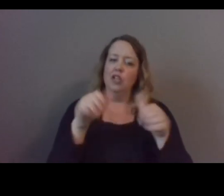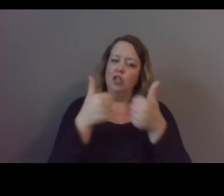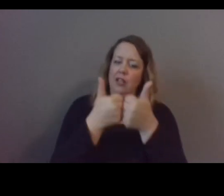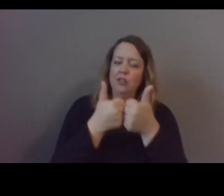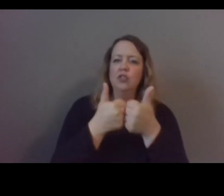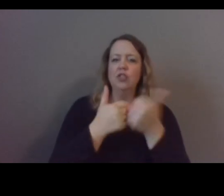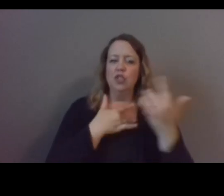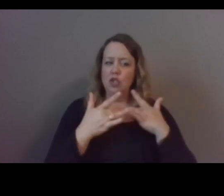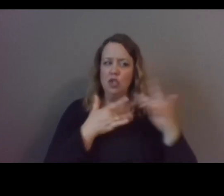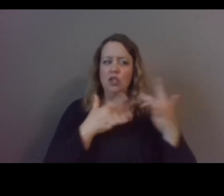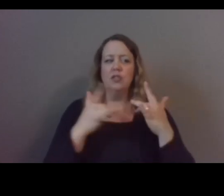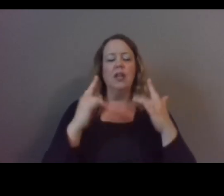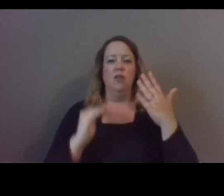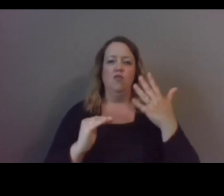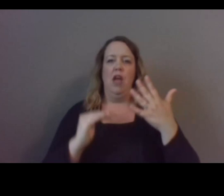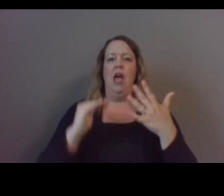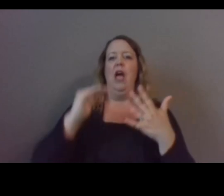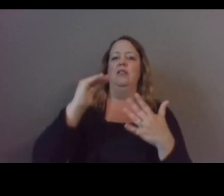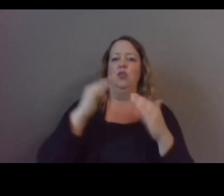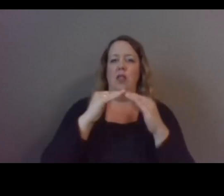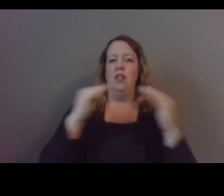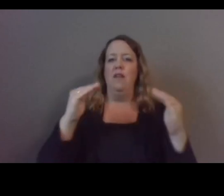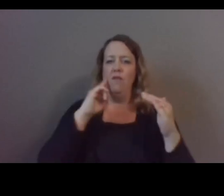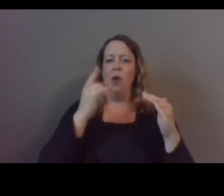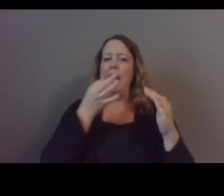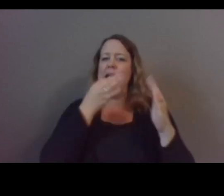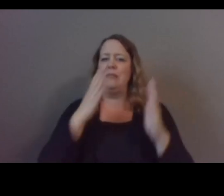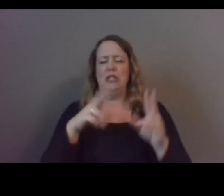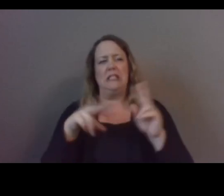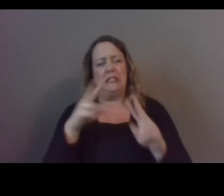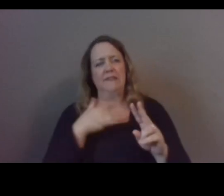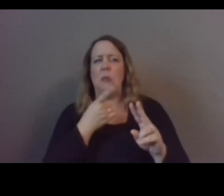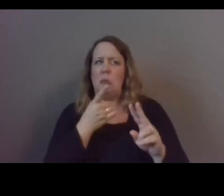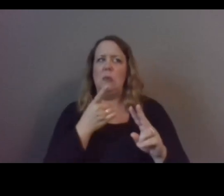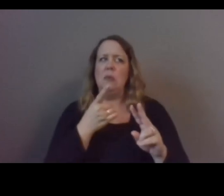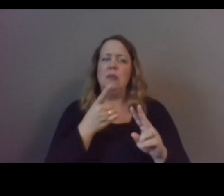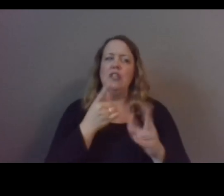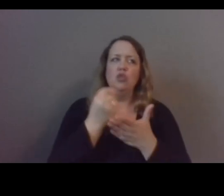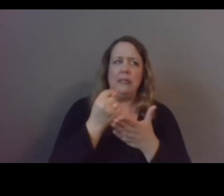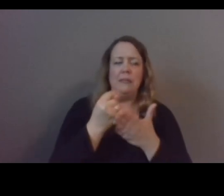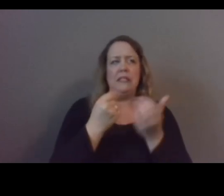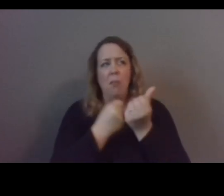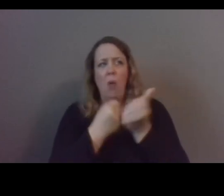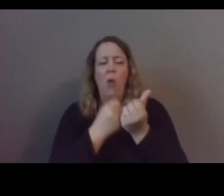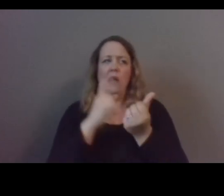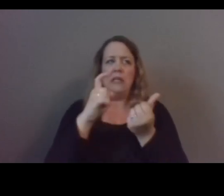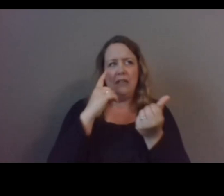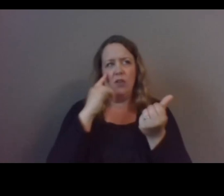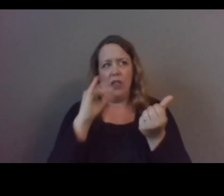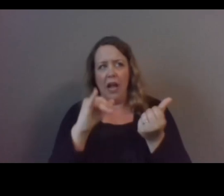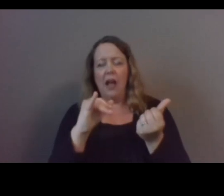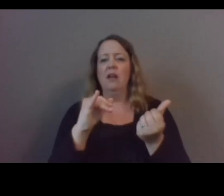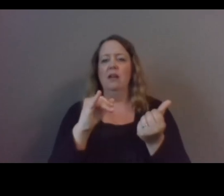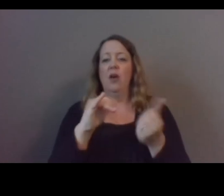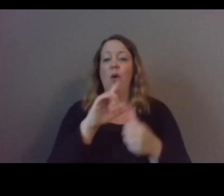that rise to the level of uh you know experts feeling that you know treatment and and supports are needed um that